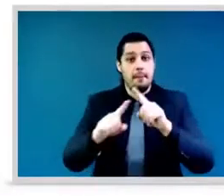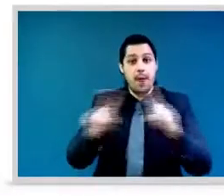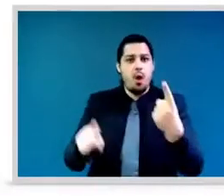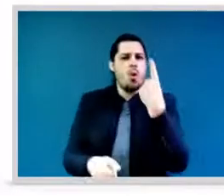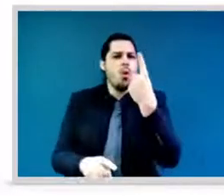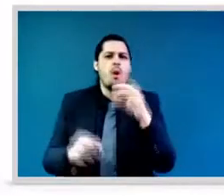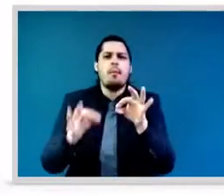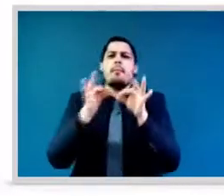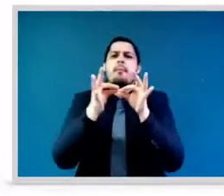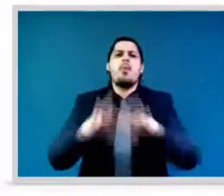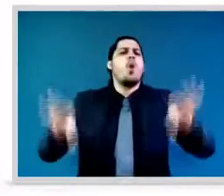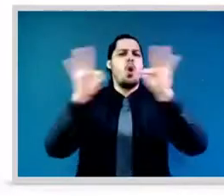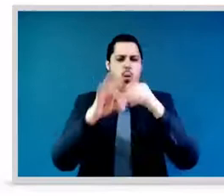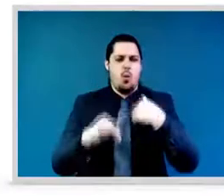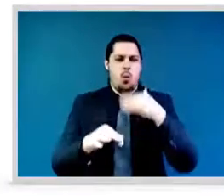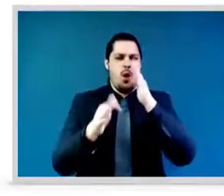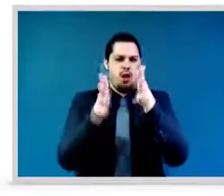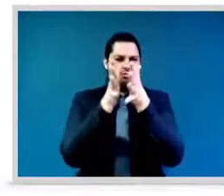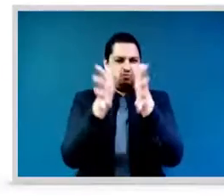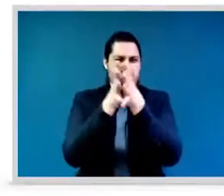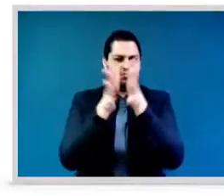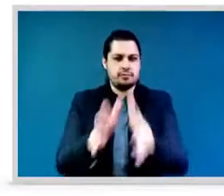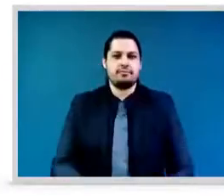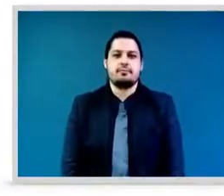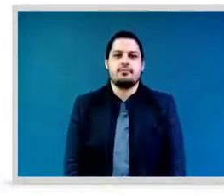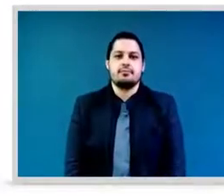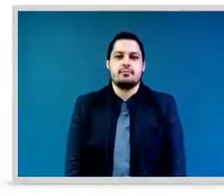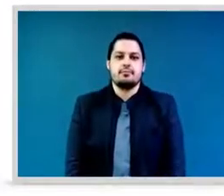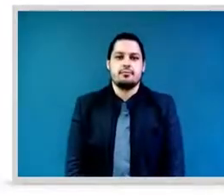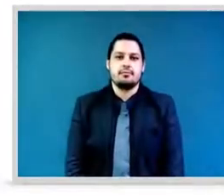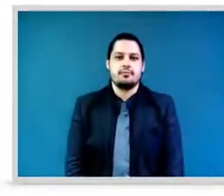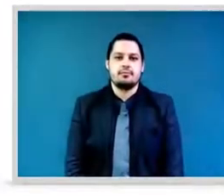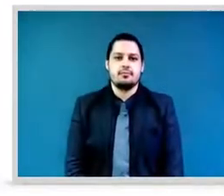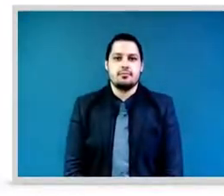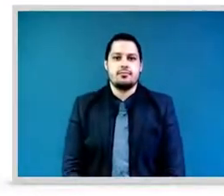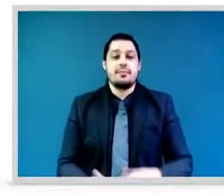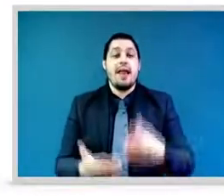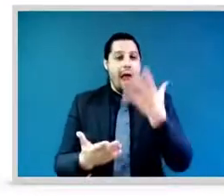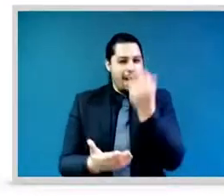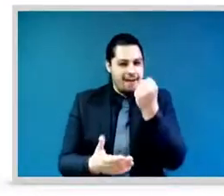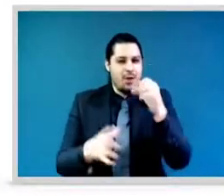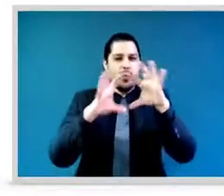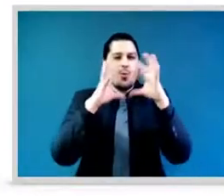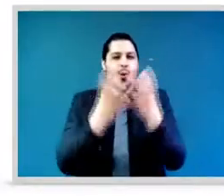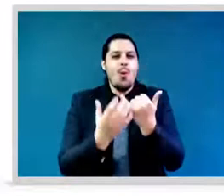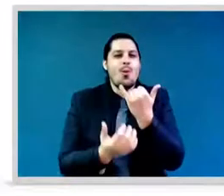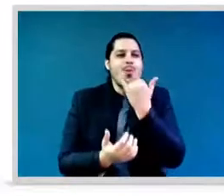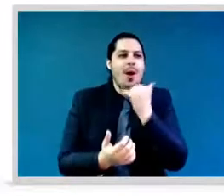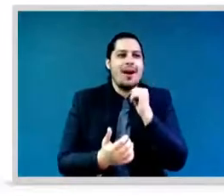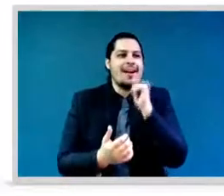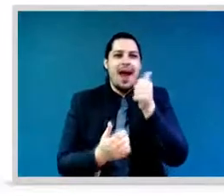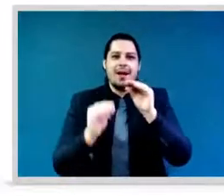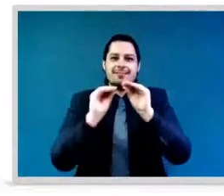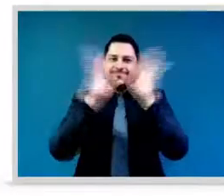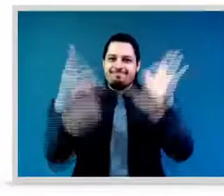these decision-making processes are merit-based, that the selection to be part of these decision-making